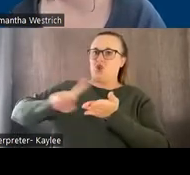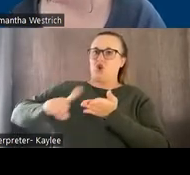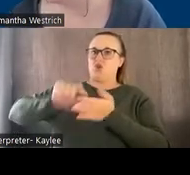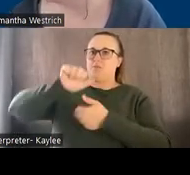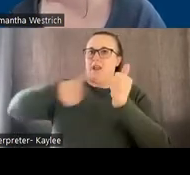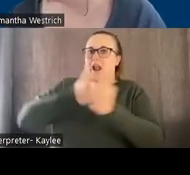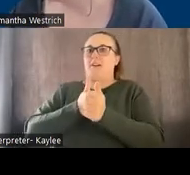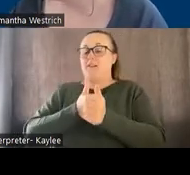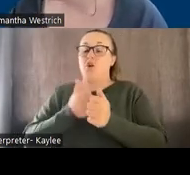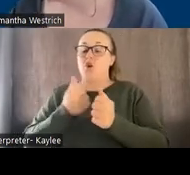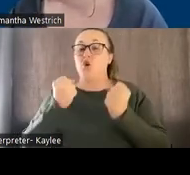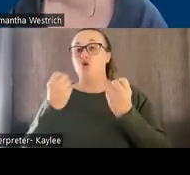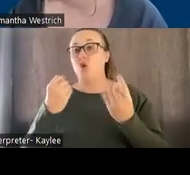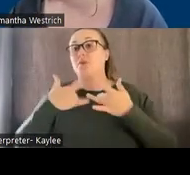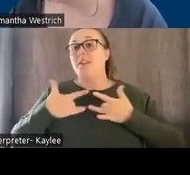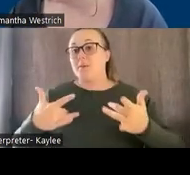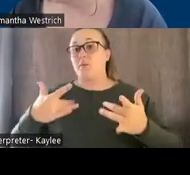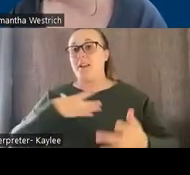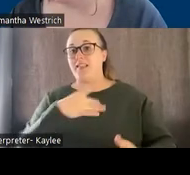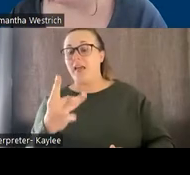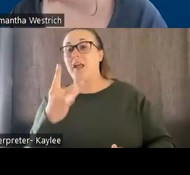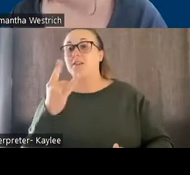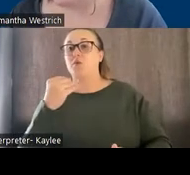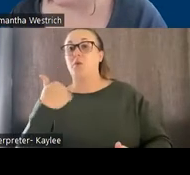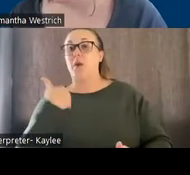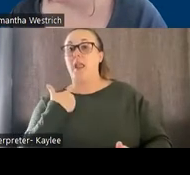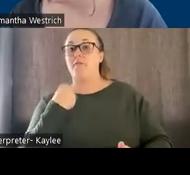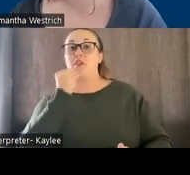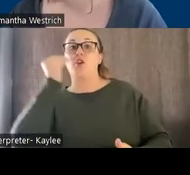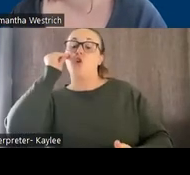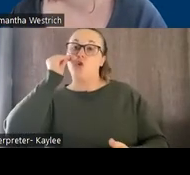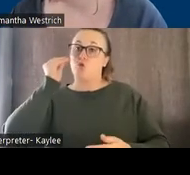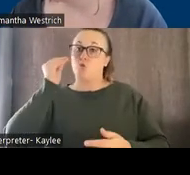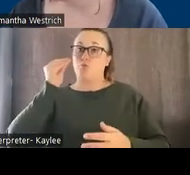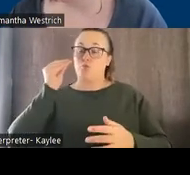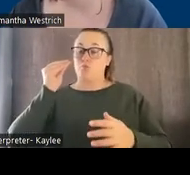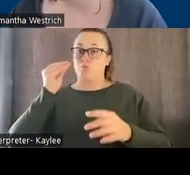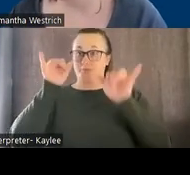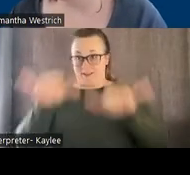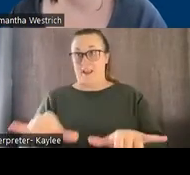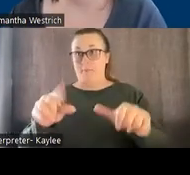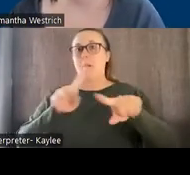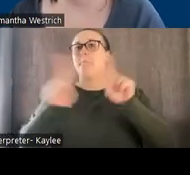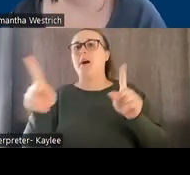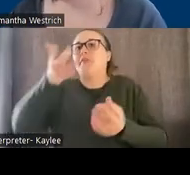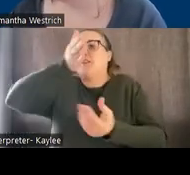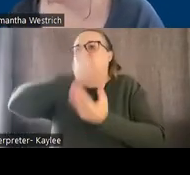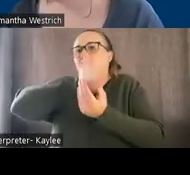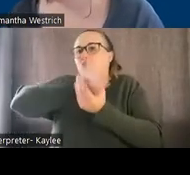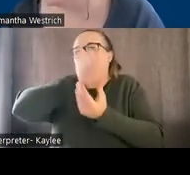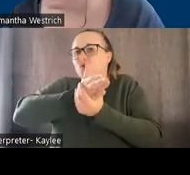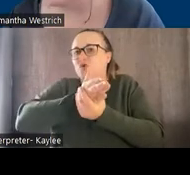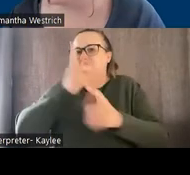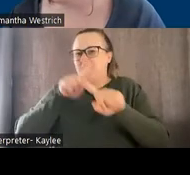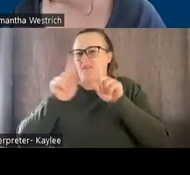same. However, these little folders down here that have the categories, those can be changed to be specific to the person.